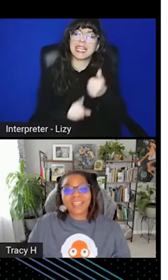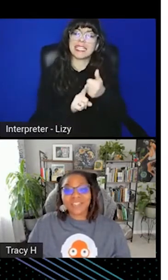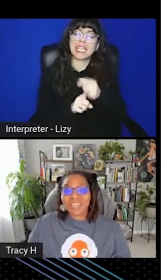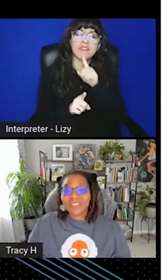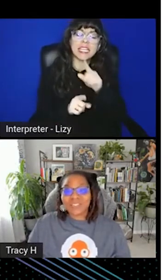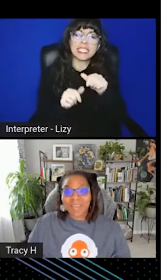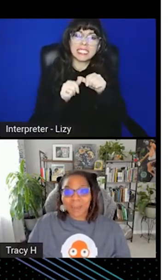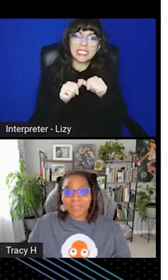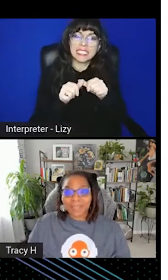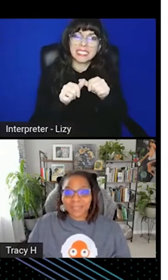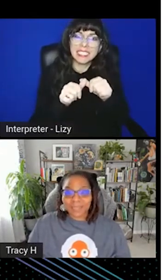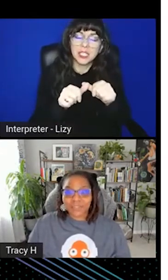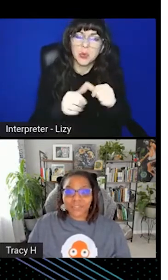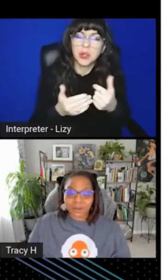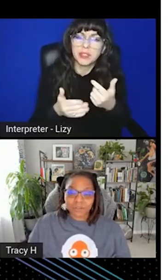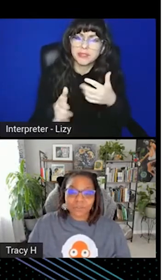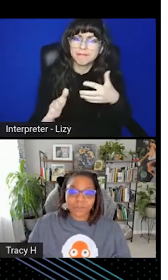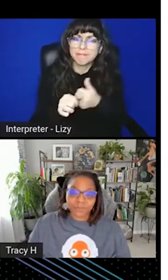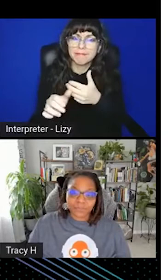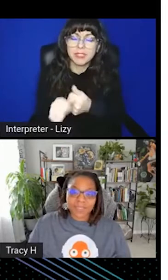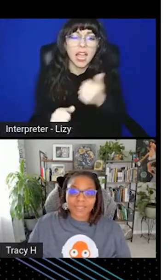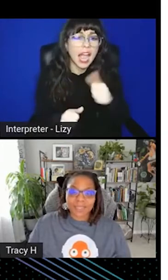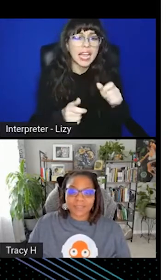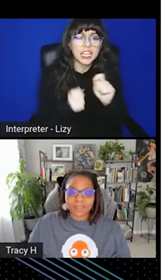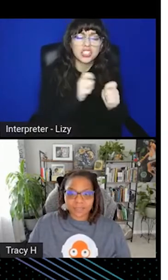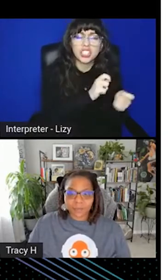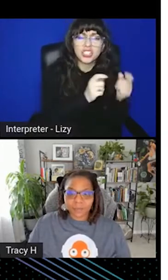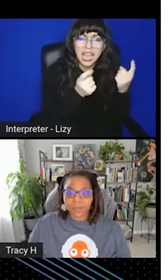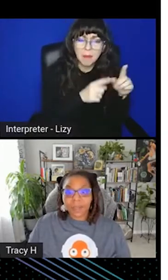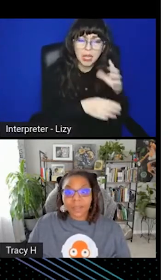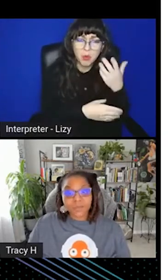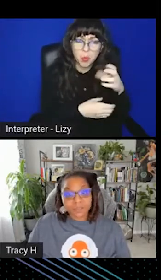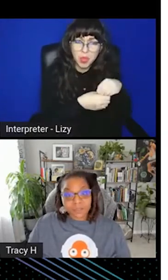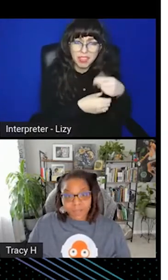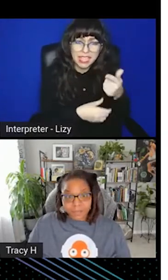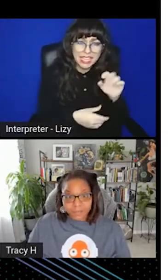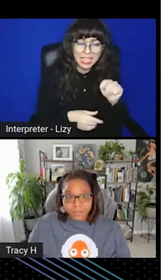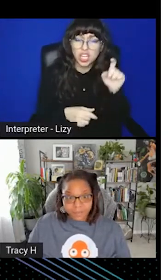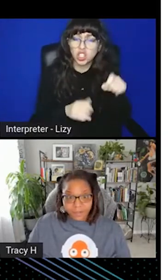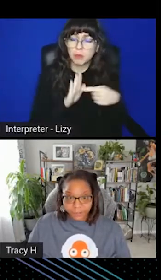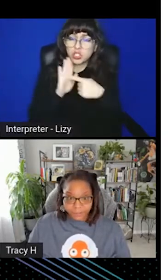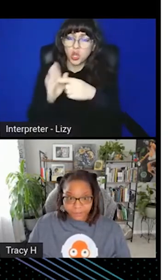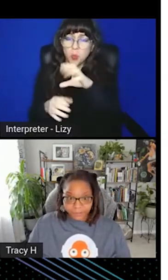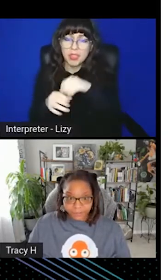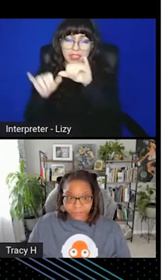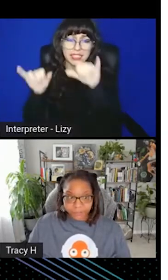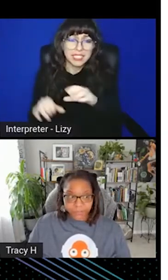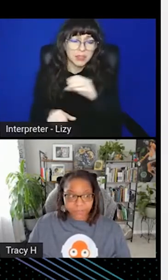any changes happening in Git should also be reflected in the system, as well as the opposite scenario.